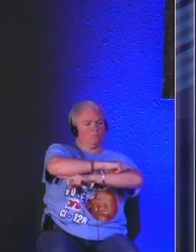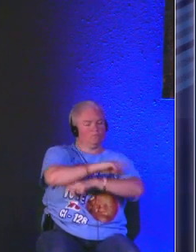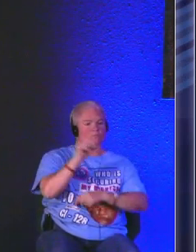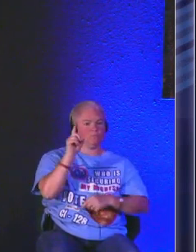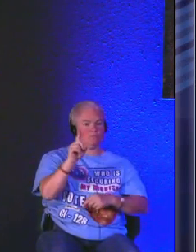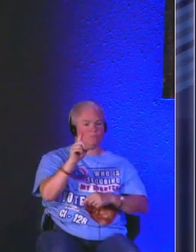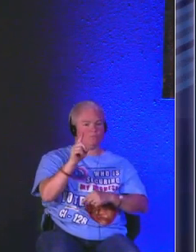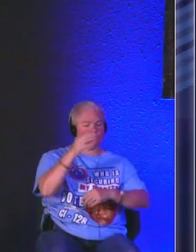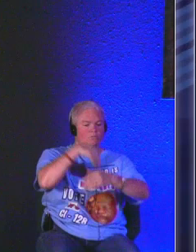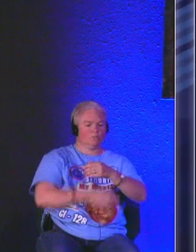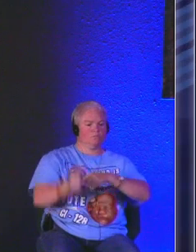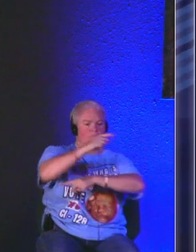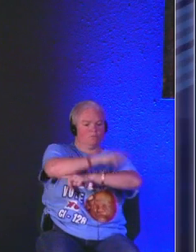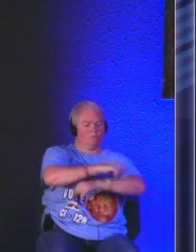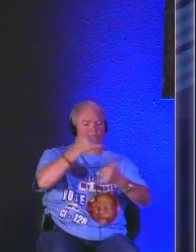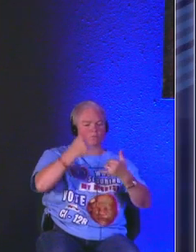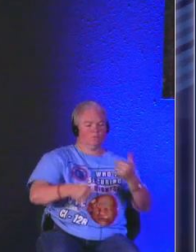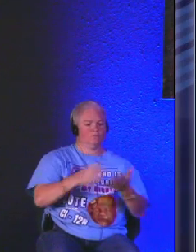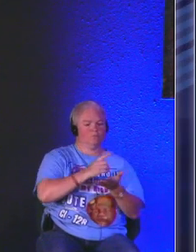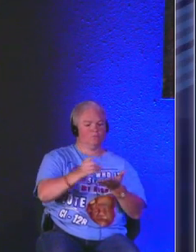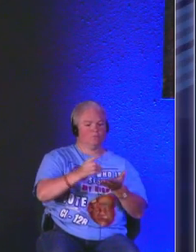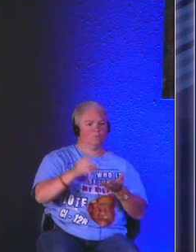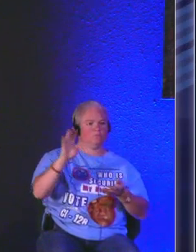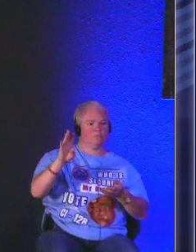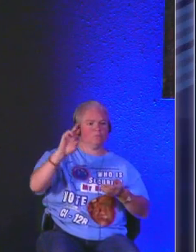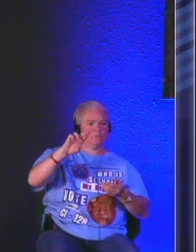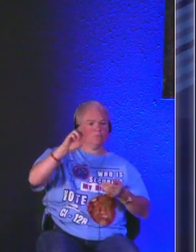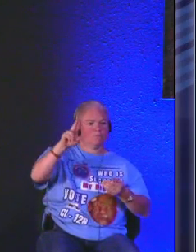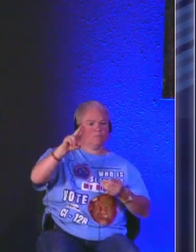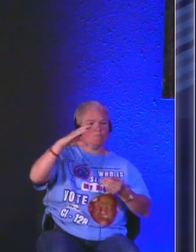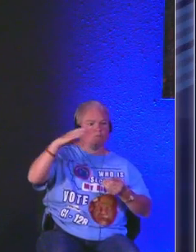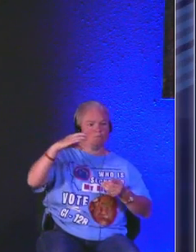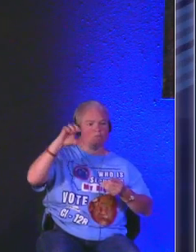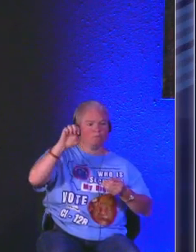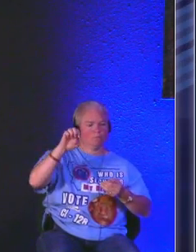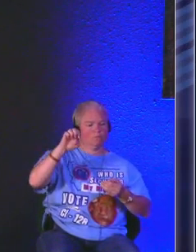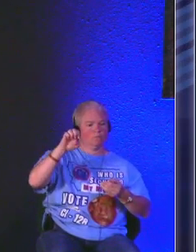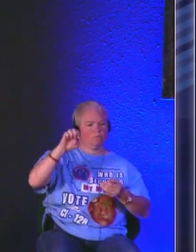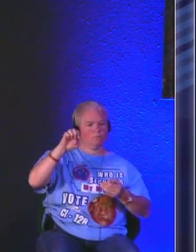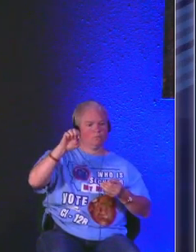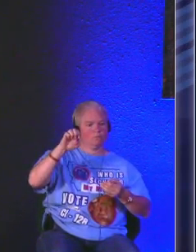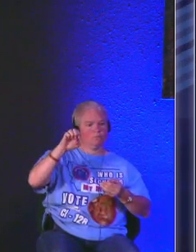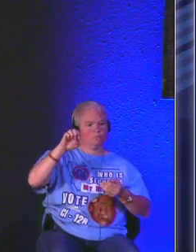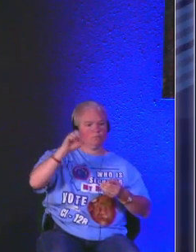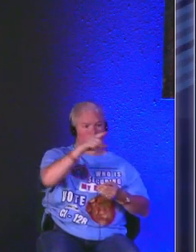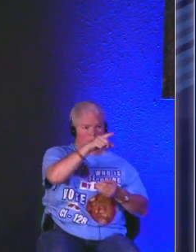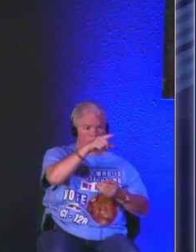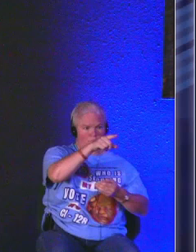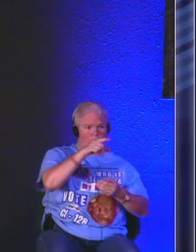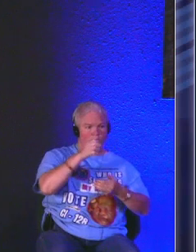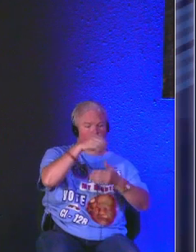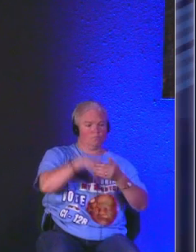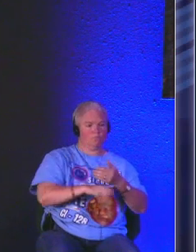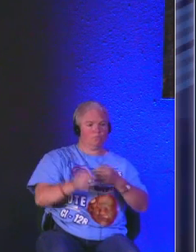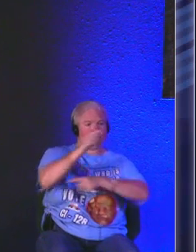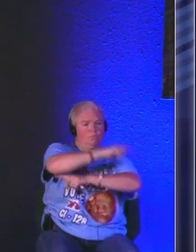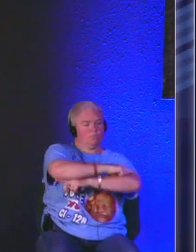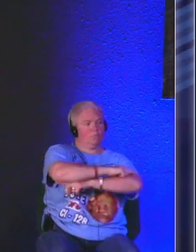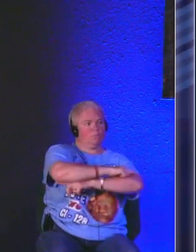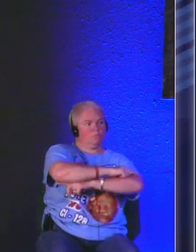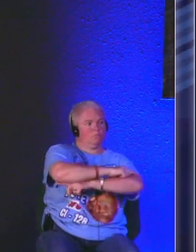one birthday last week so Bruce's birthday was last week so make sure you tell him hey happy